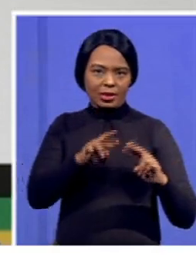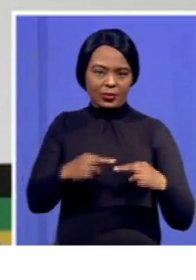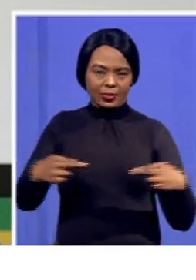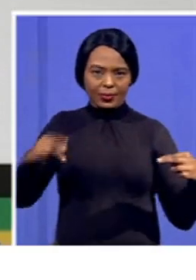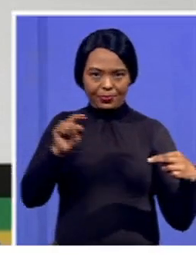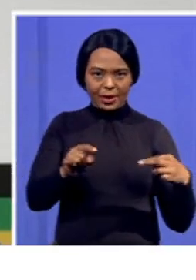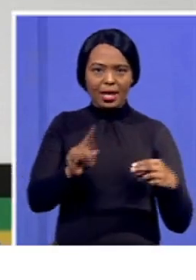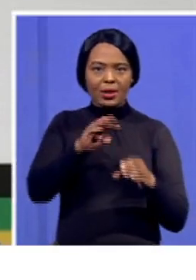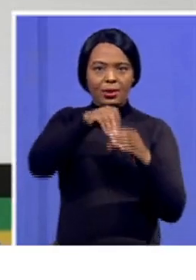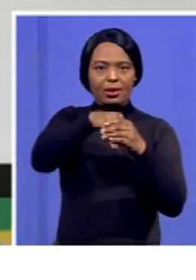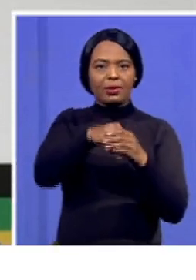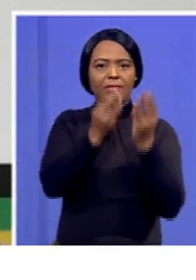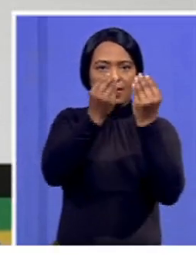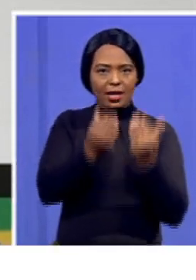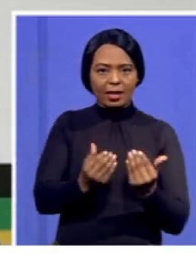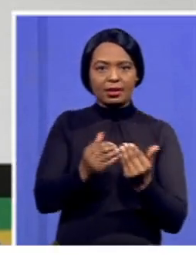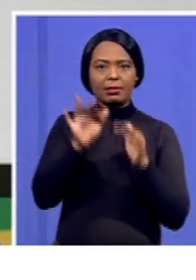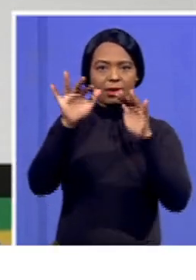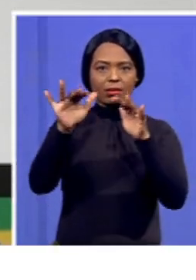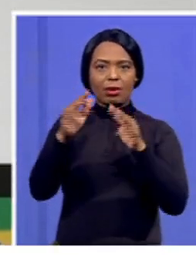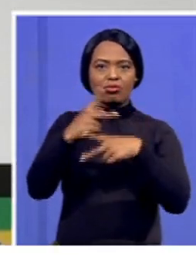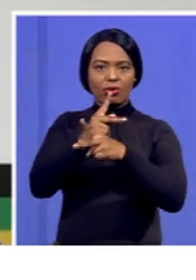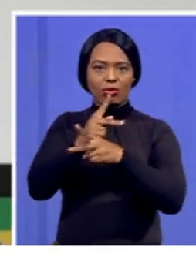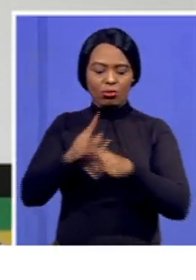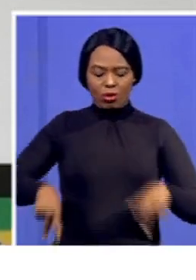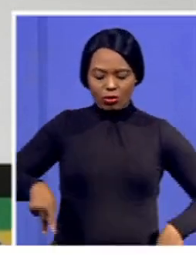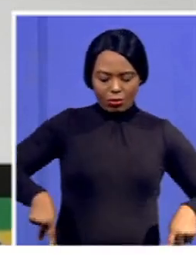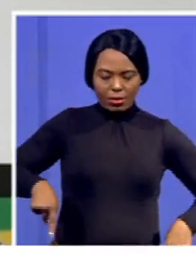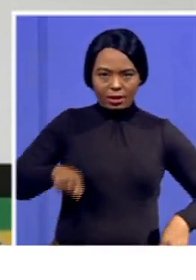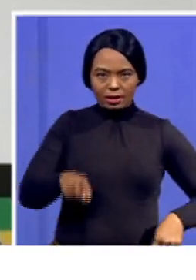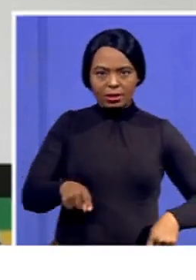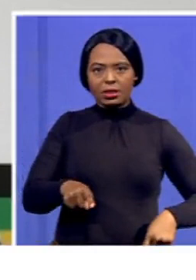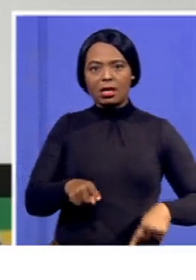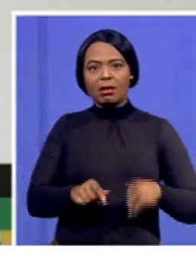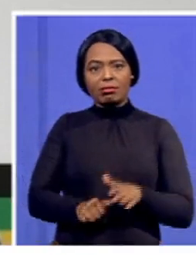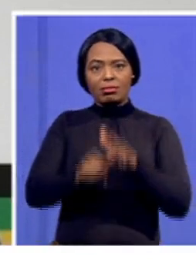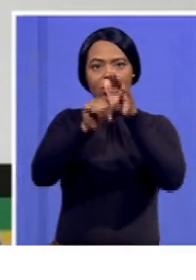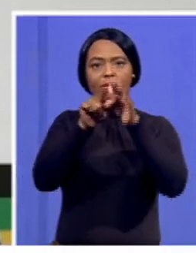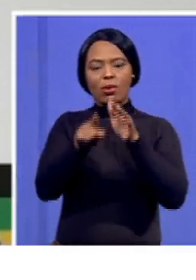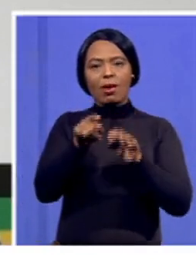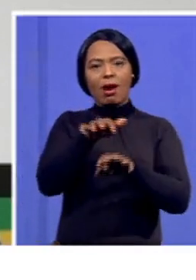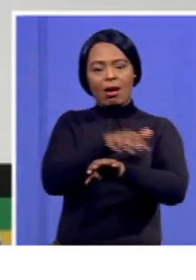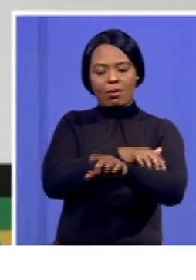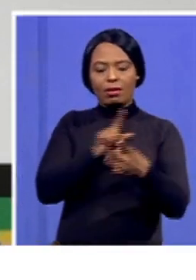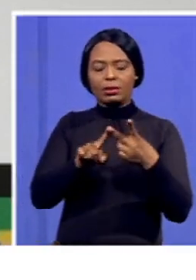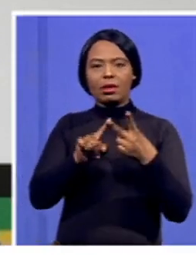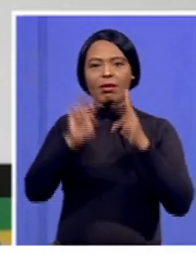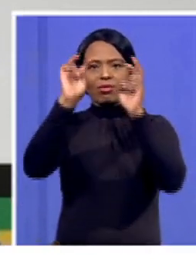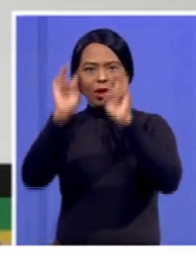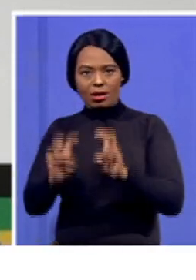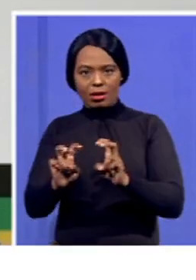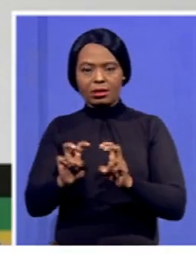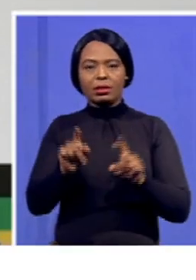finance, public procurement, and linkages to key areas such as agriculture and energy. Macroeconomic stability